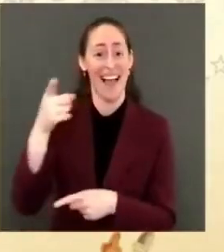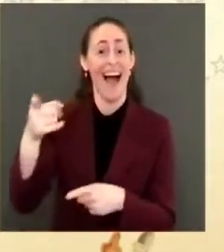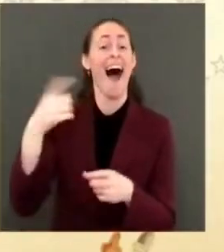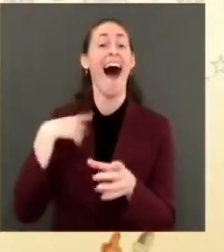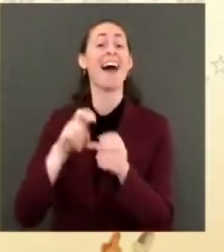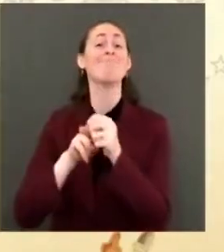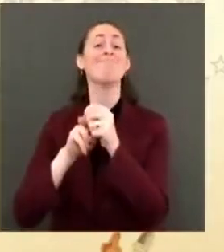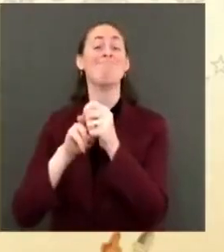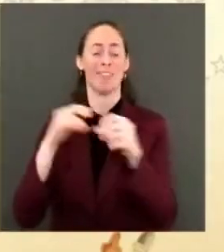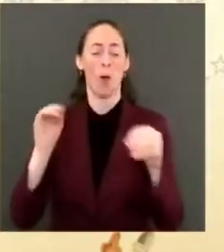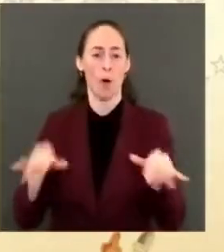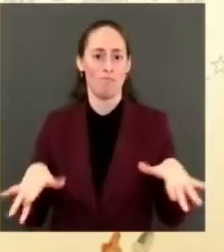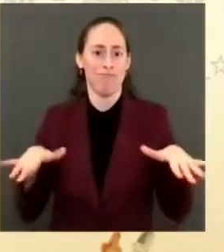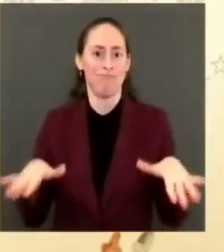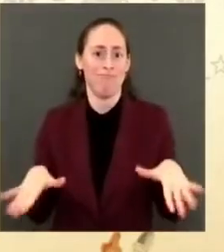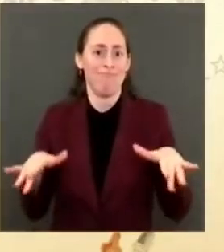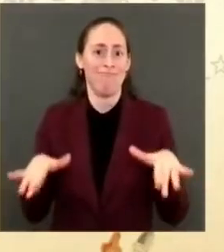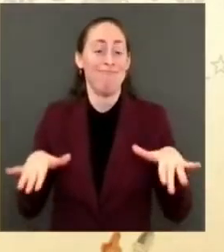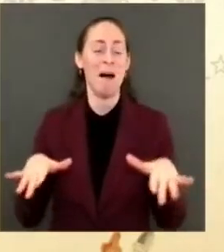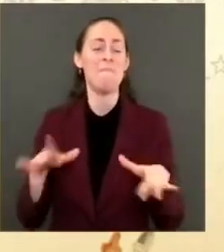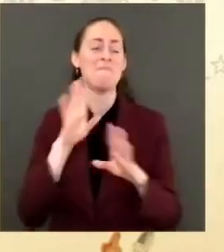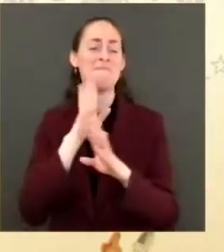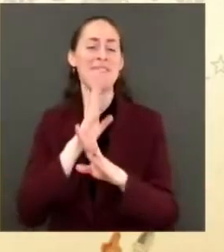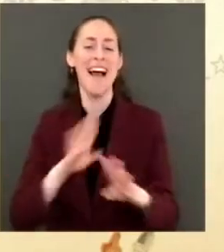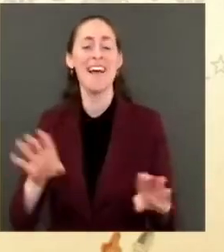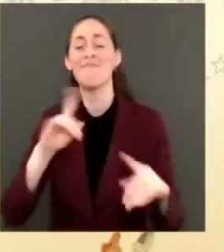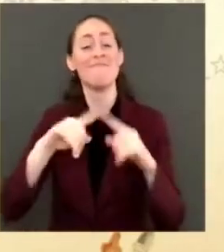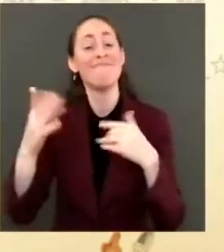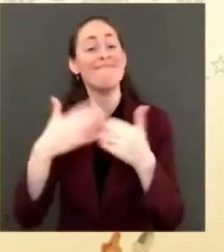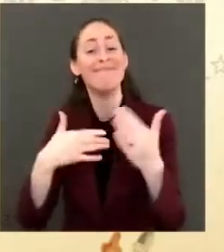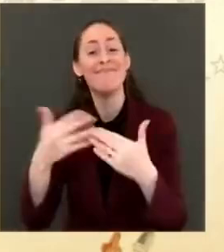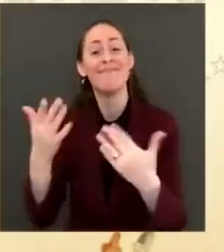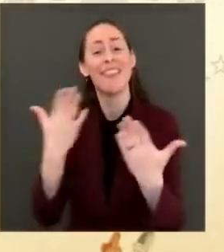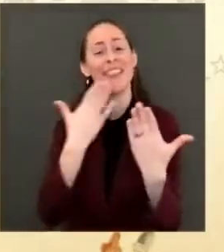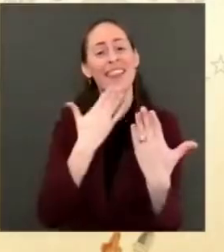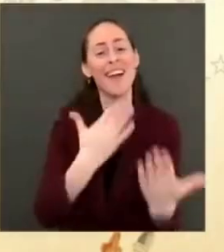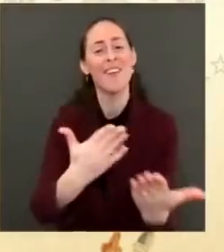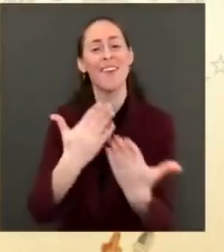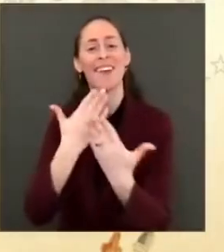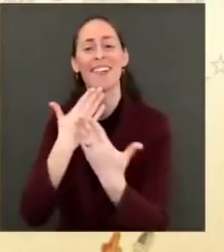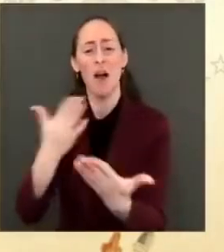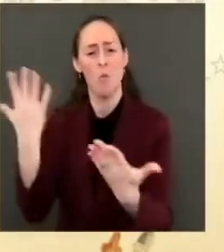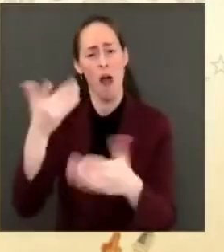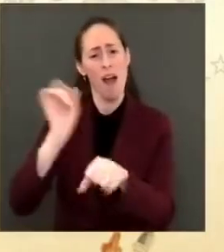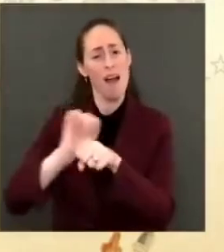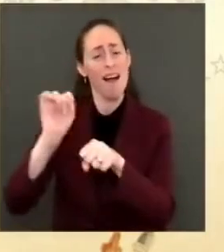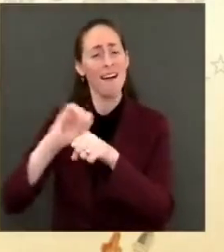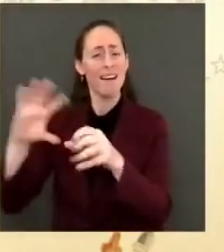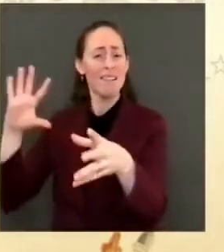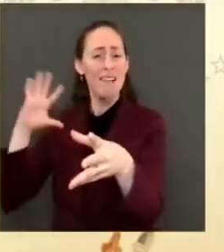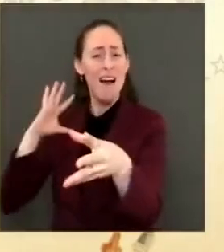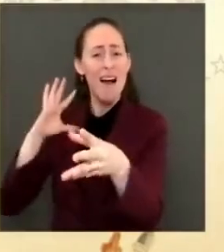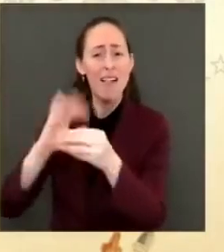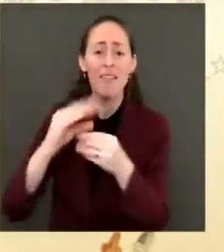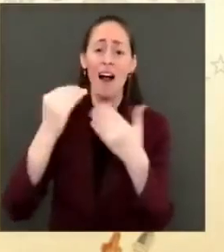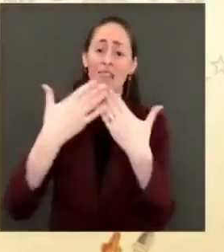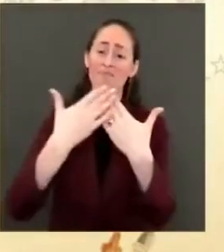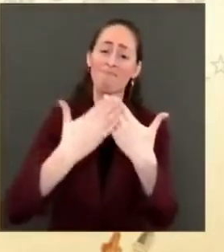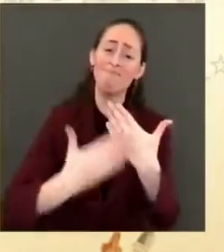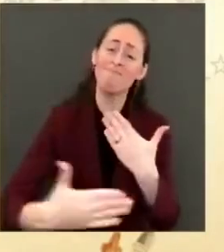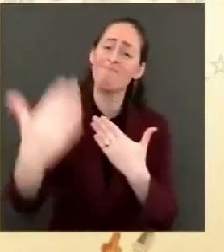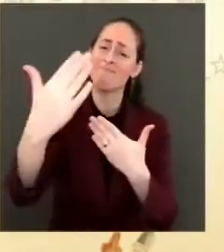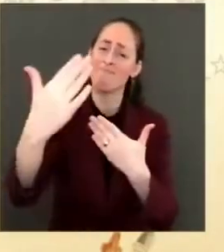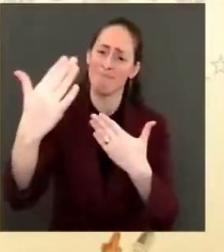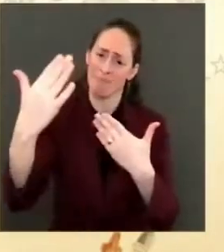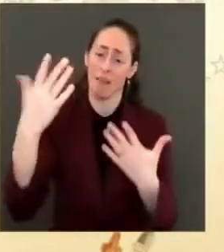do. You're the very best. You really are. You are the very, very best. We owe you big. Thank you.